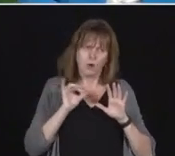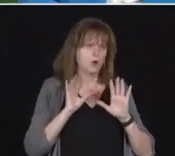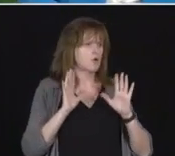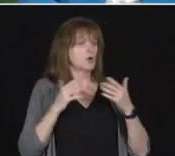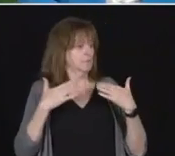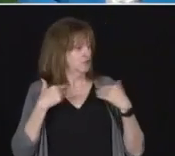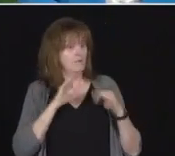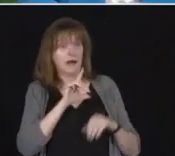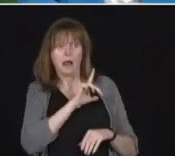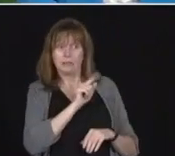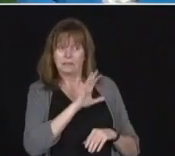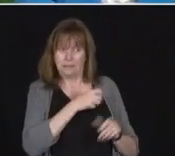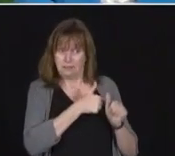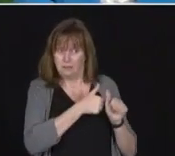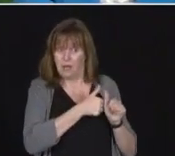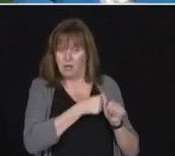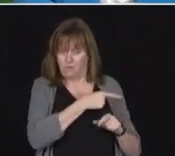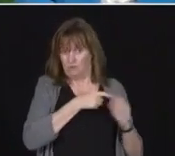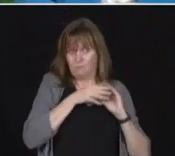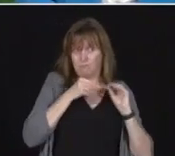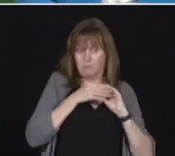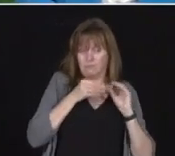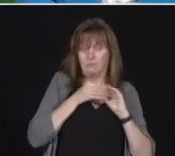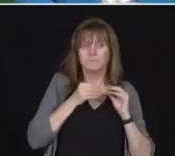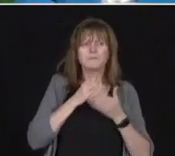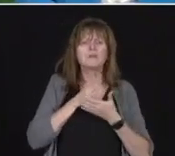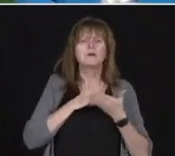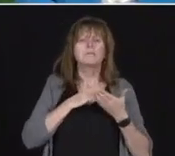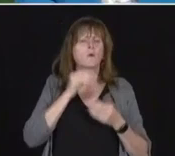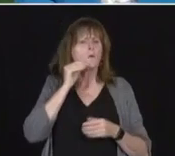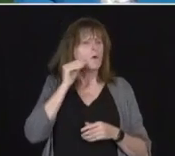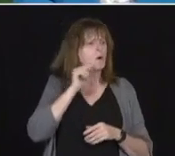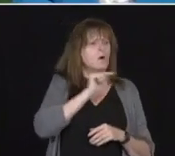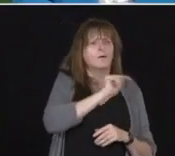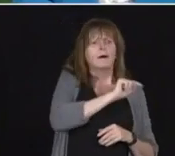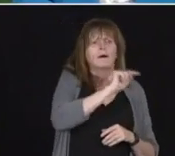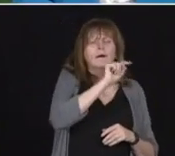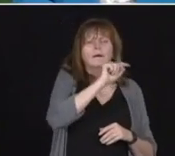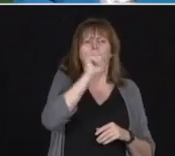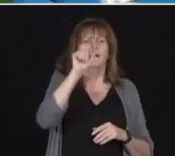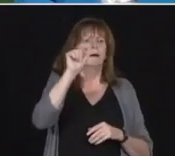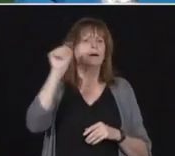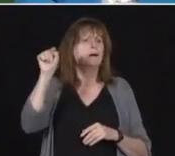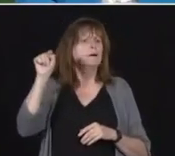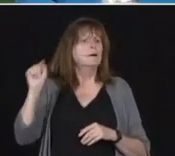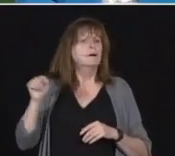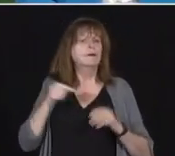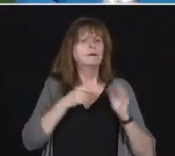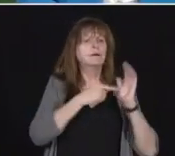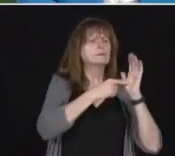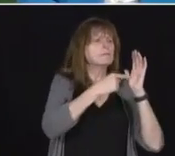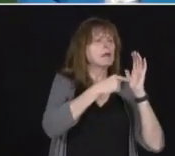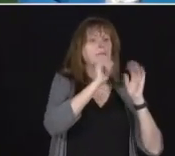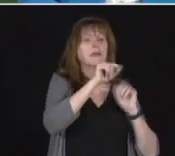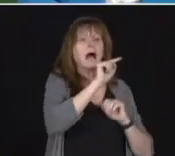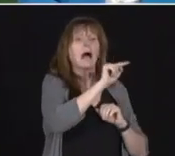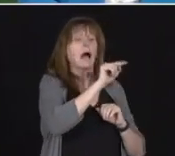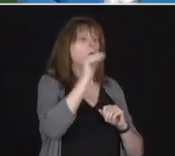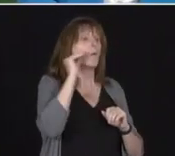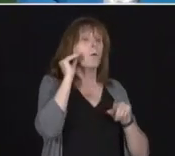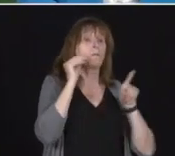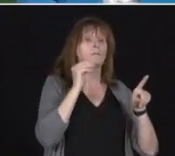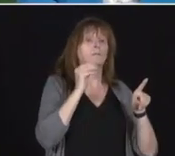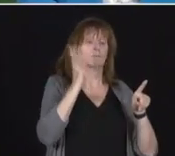said, that there are homes that there is a lot of movement, that some of the homes that might have been considered red